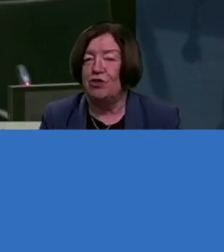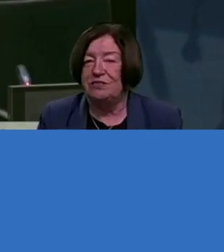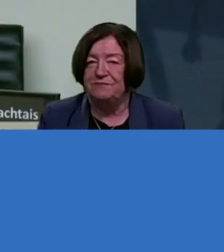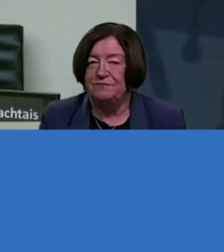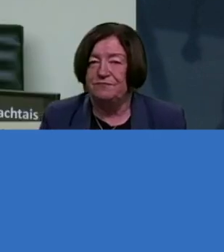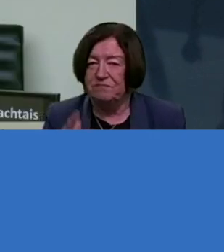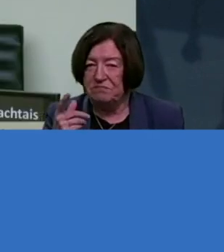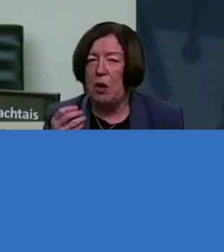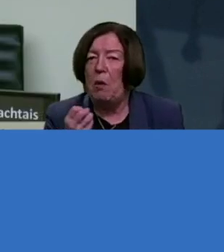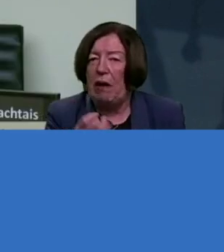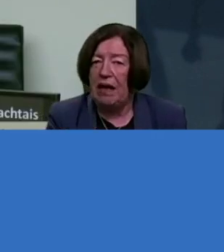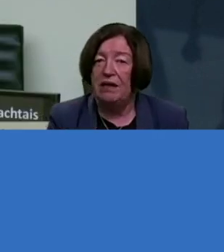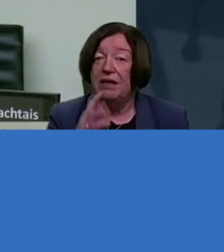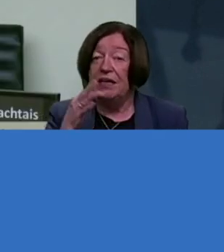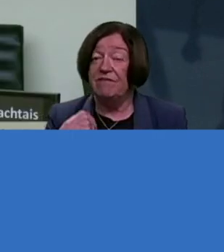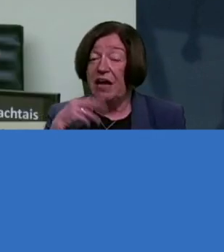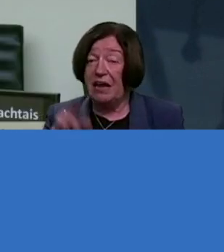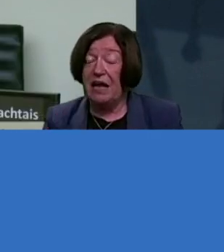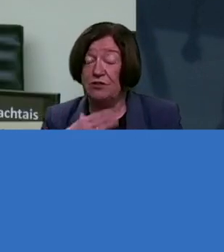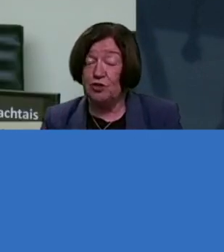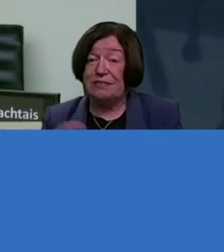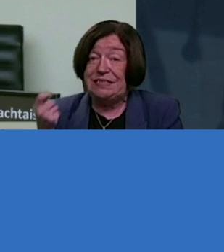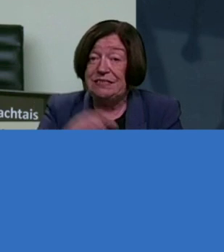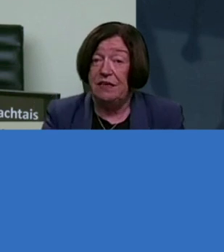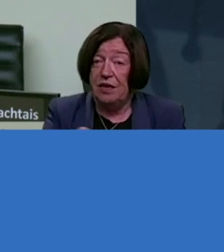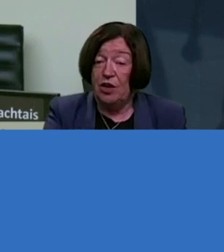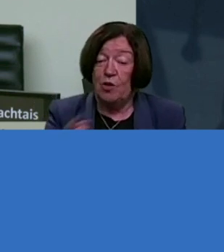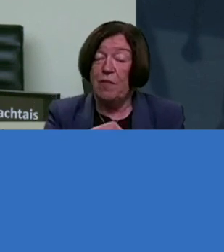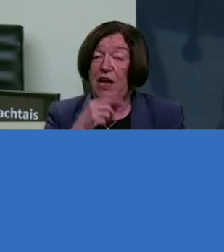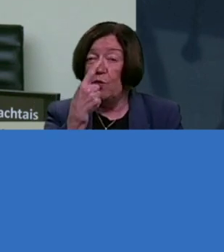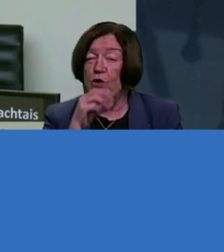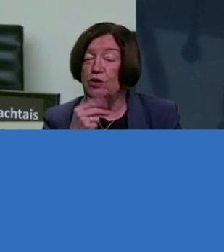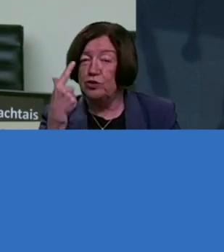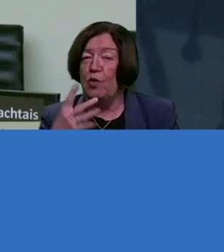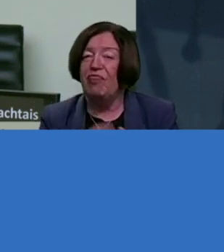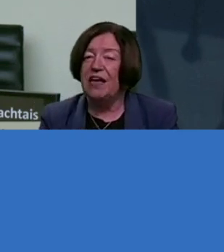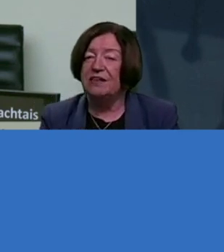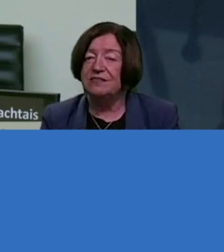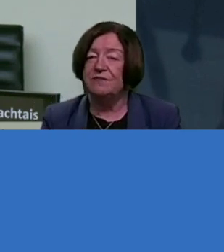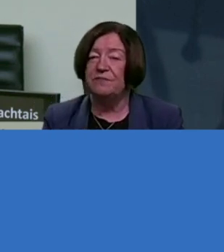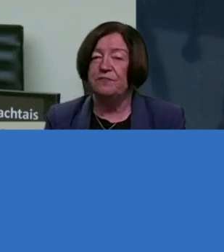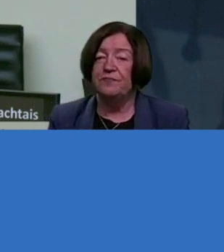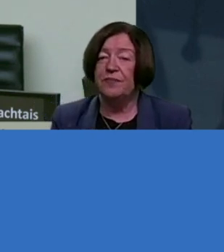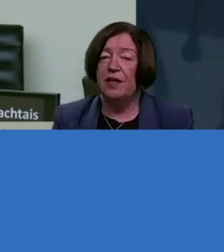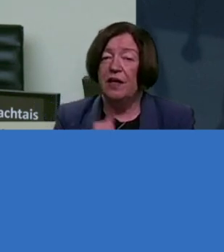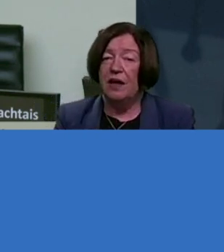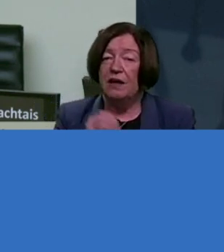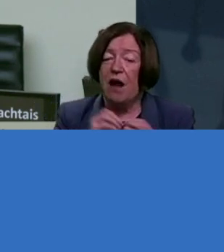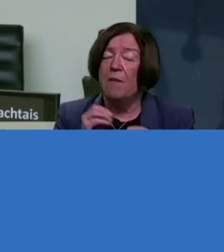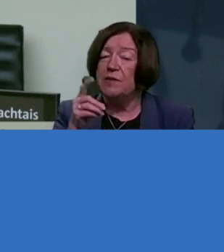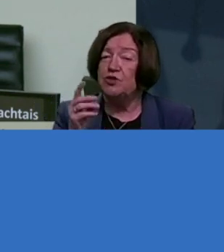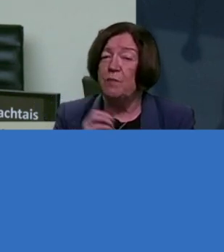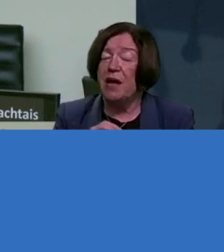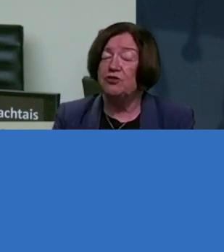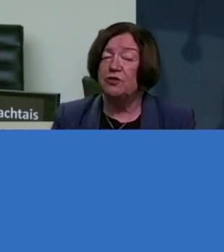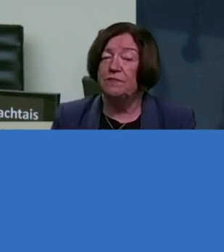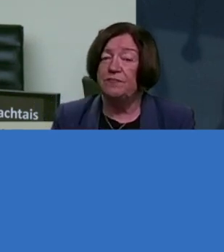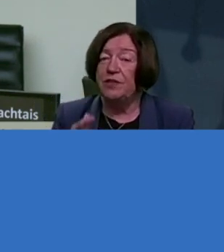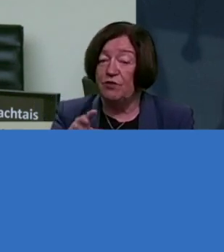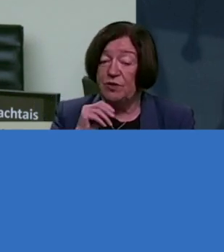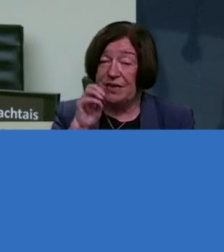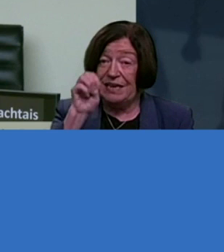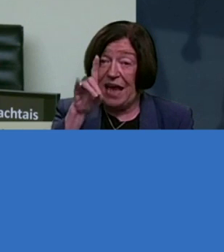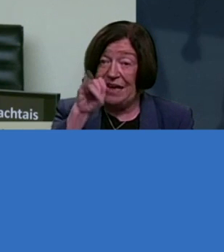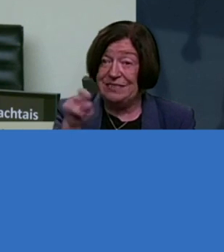Okay. If I may, Deputy, just come back on one or two things regarding comments that you raised. If you take